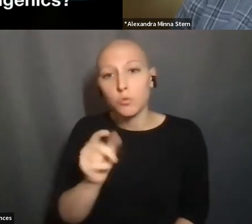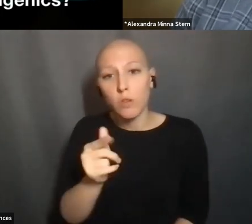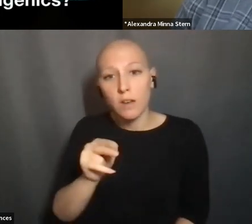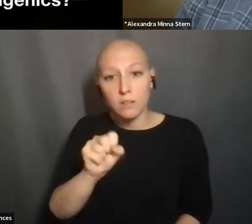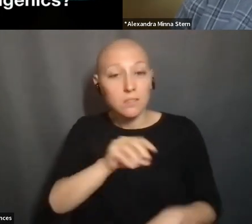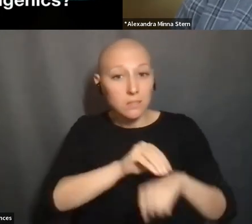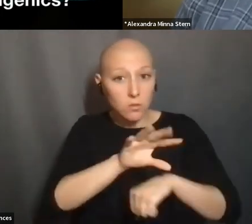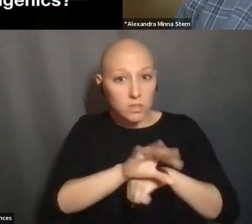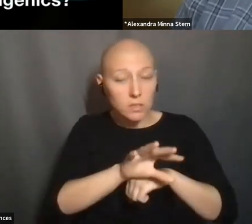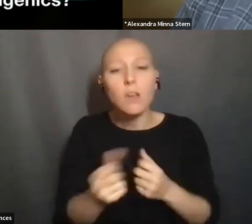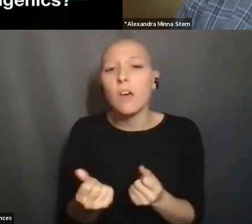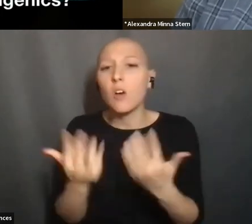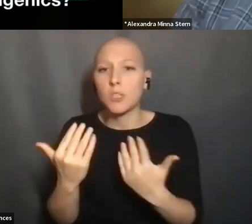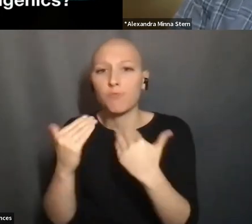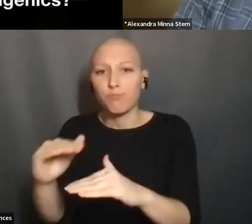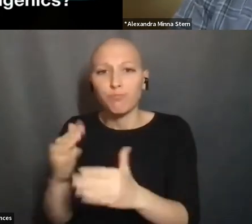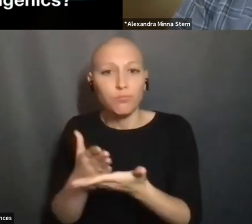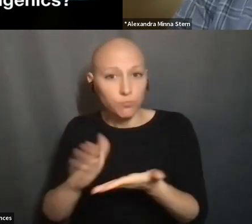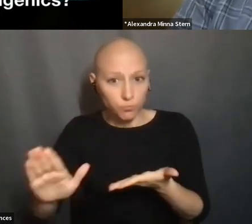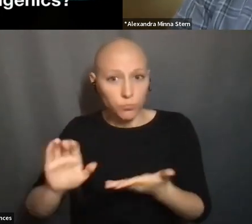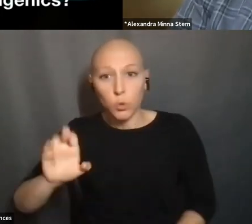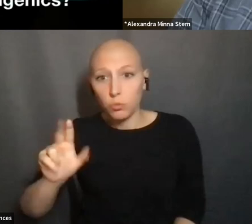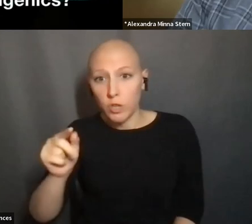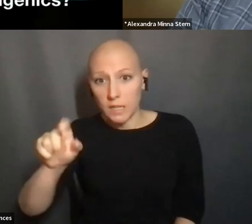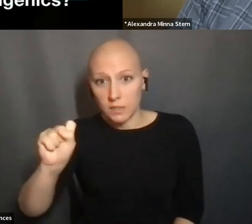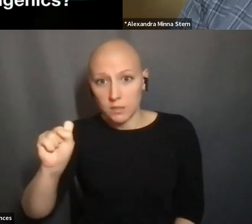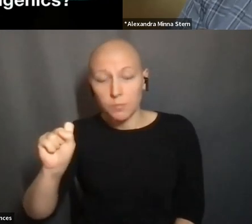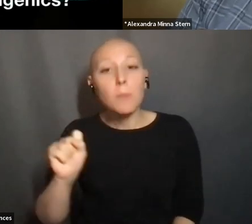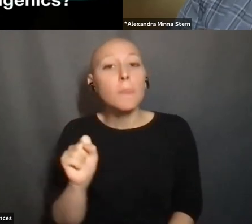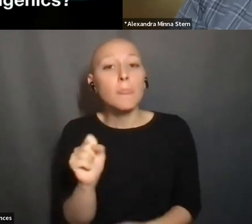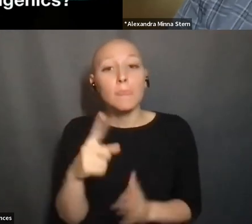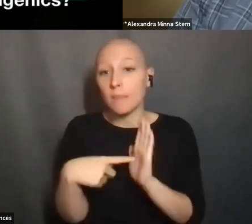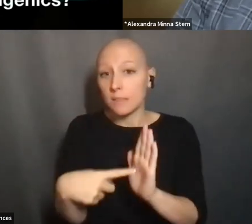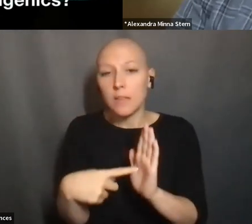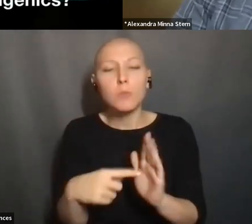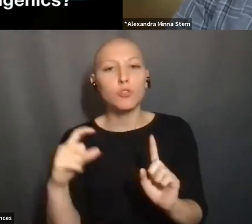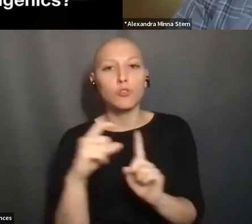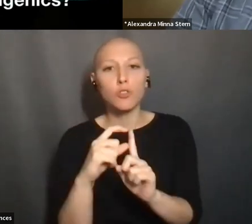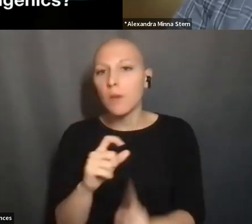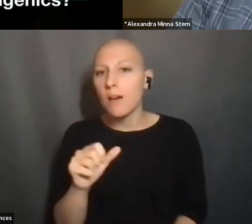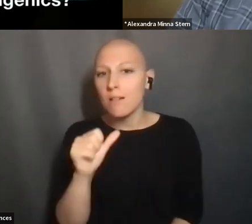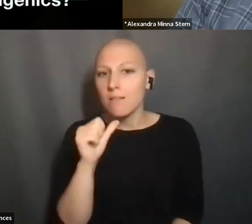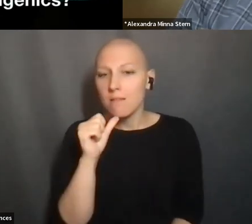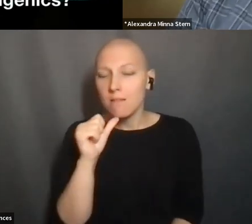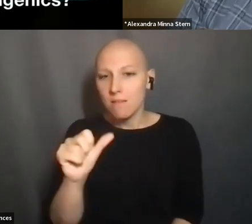WHICH IT WOULD BE REJECTED. AN EXAMPLE OF THAT IS THE TERM NON-DIRECTIVENESS. THAT TERM IS COINED BY GENETIC